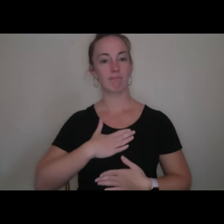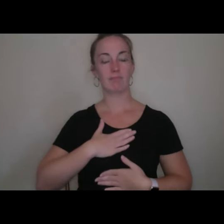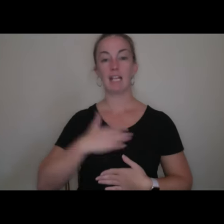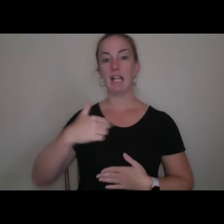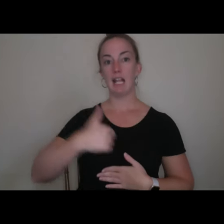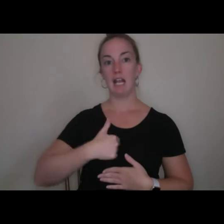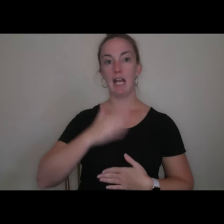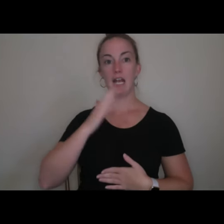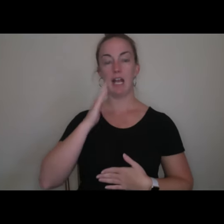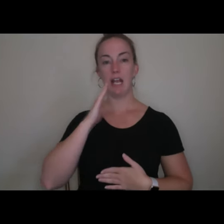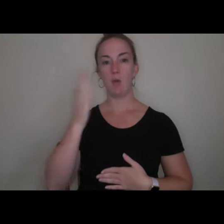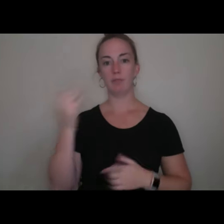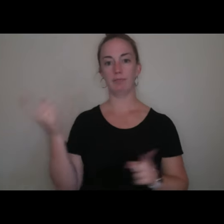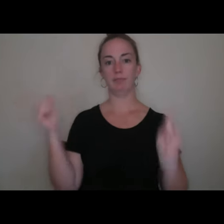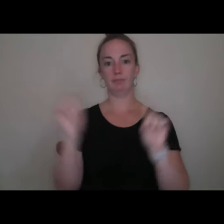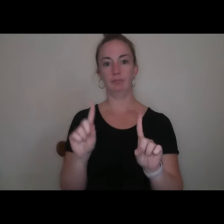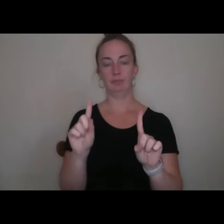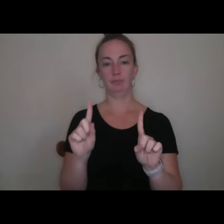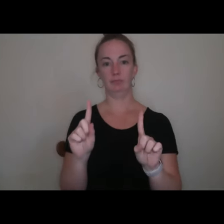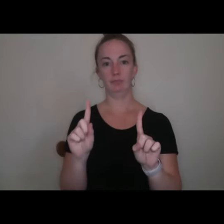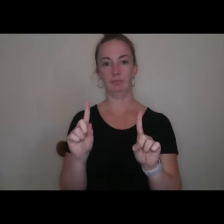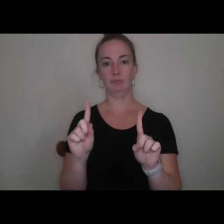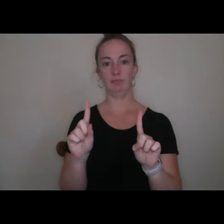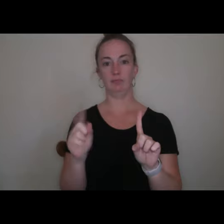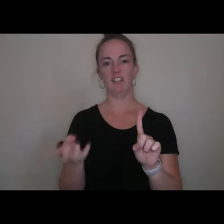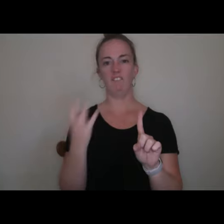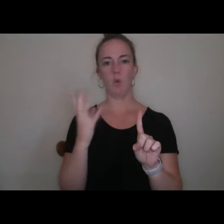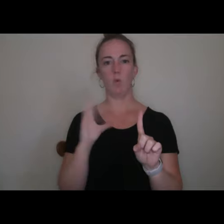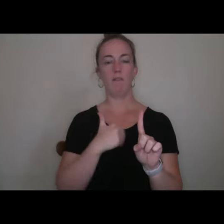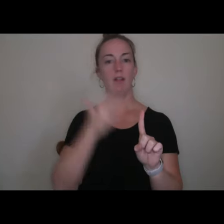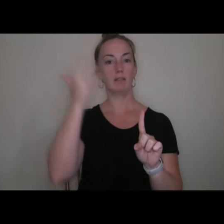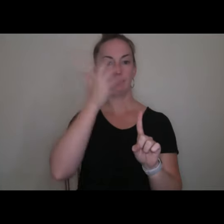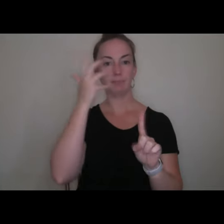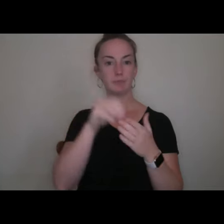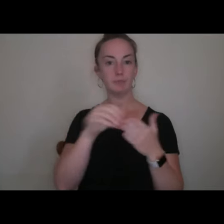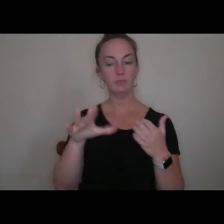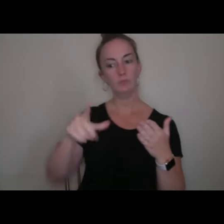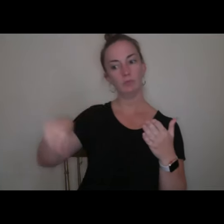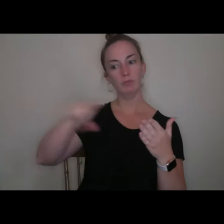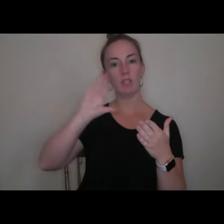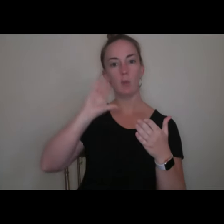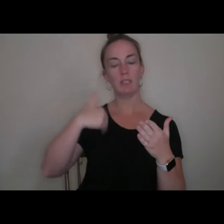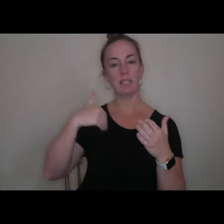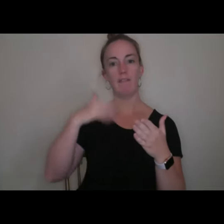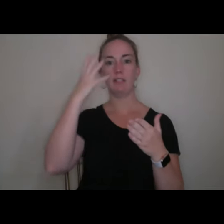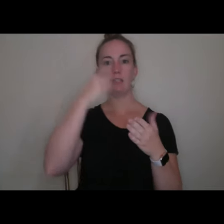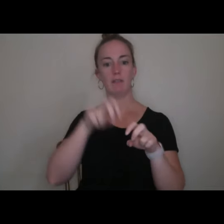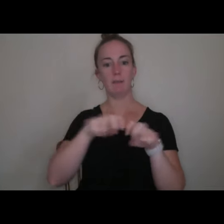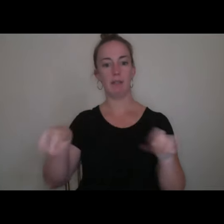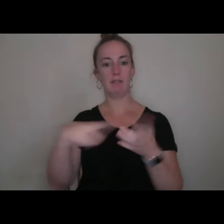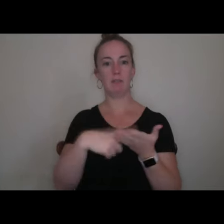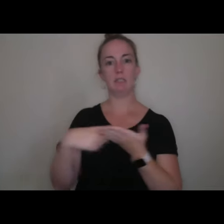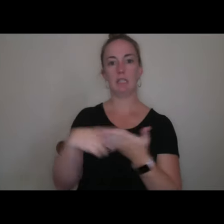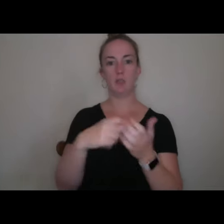to be joined here in just a moment by four of our fantastic students who are going to have a lovely panel discussion with us today.